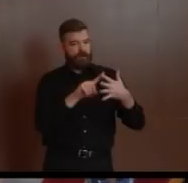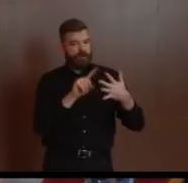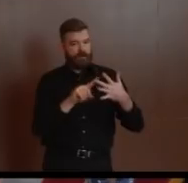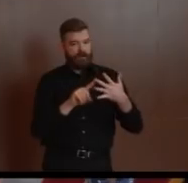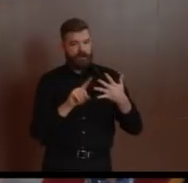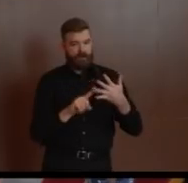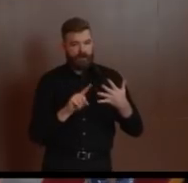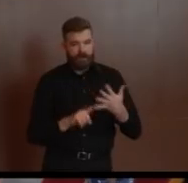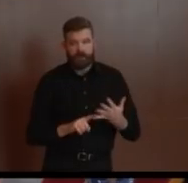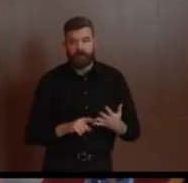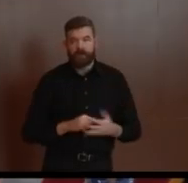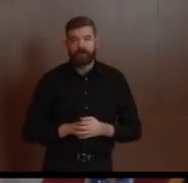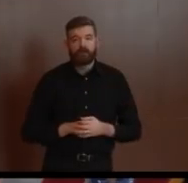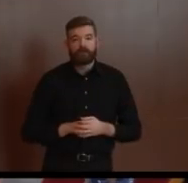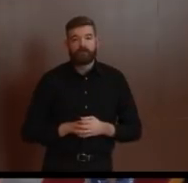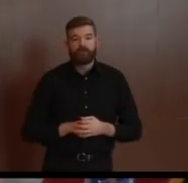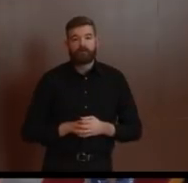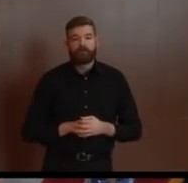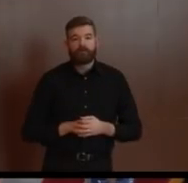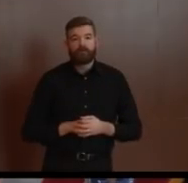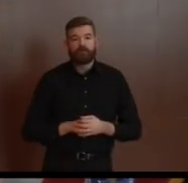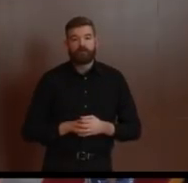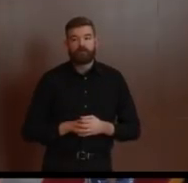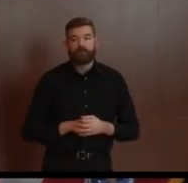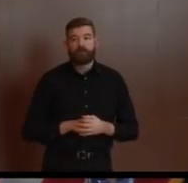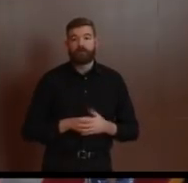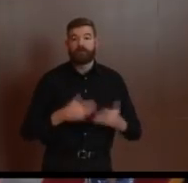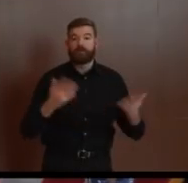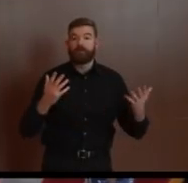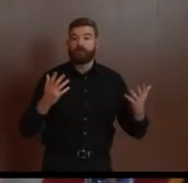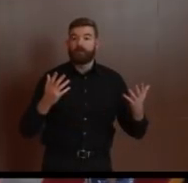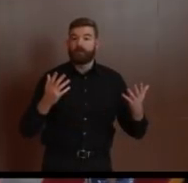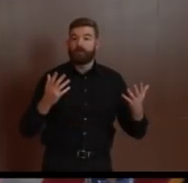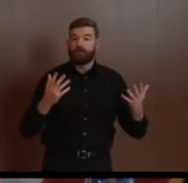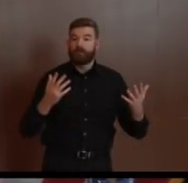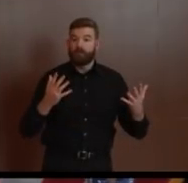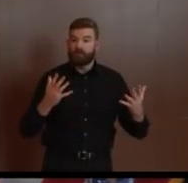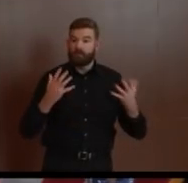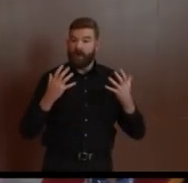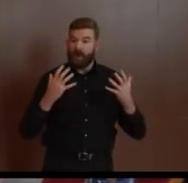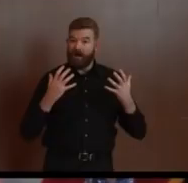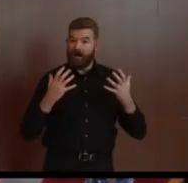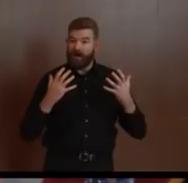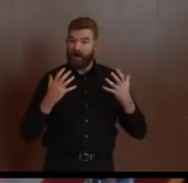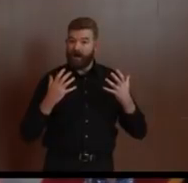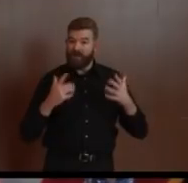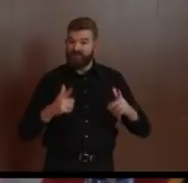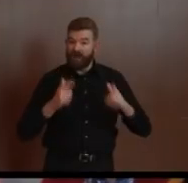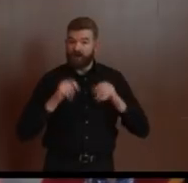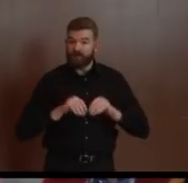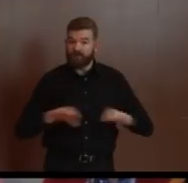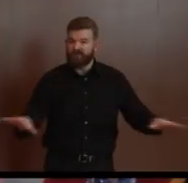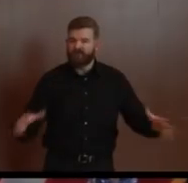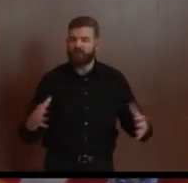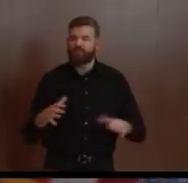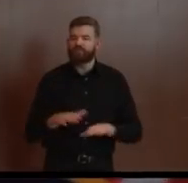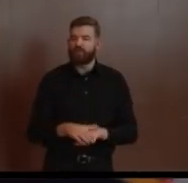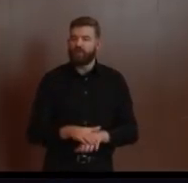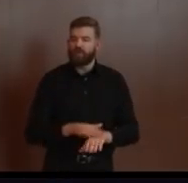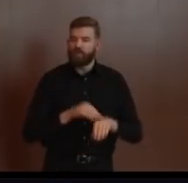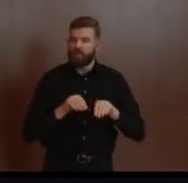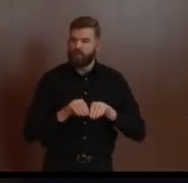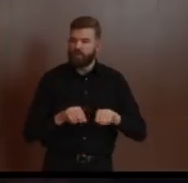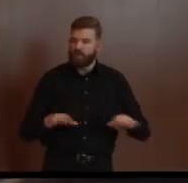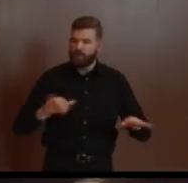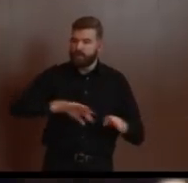that we had asked to have back with us. Chris, thank you for bringing it along with you today. I believe this is accurate. The volume –